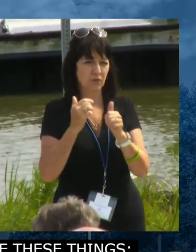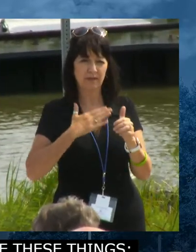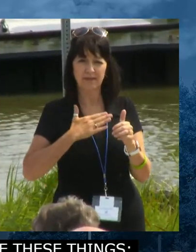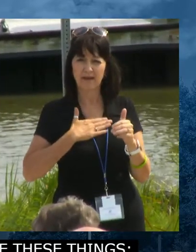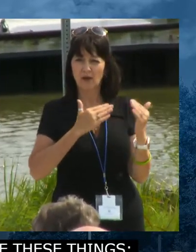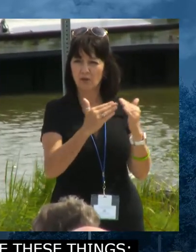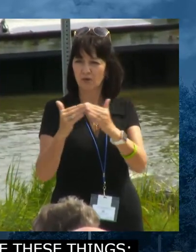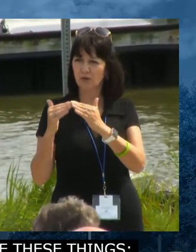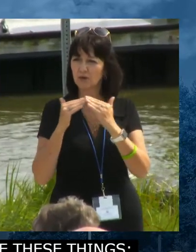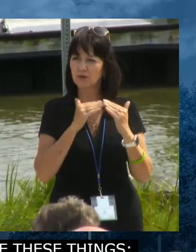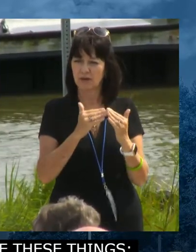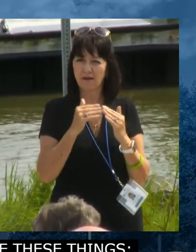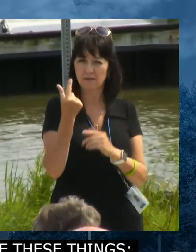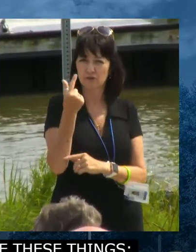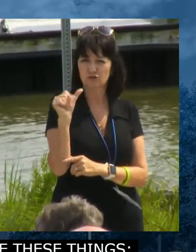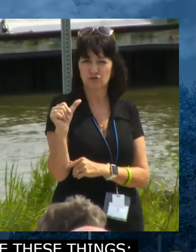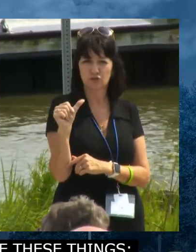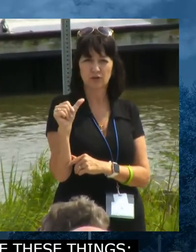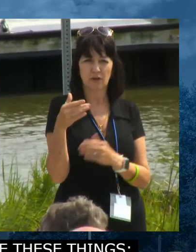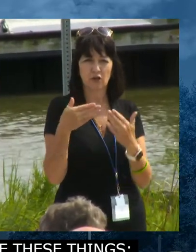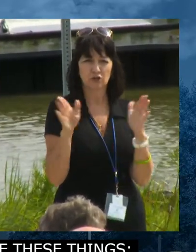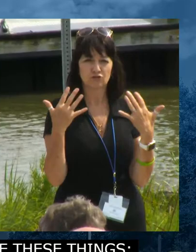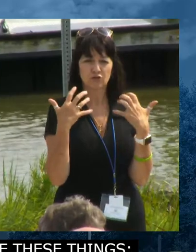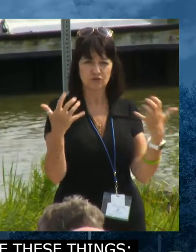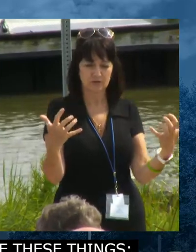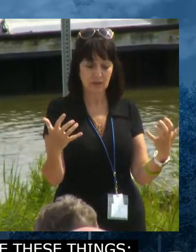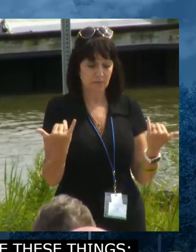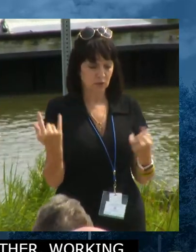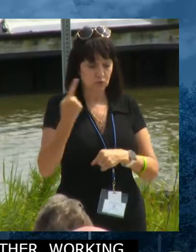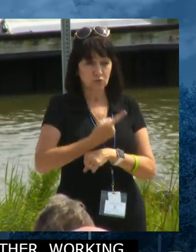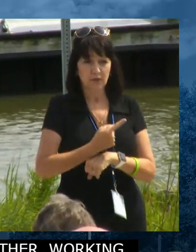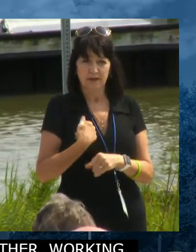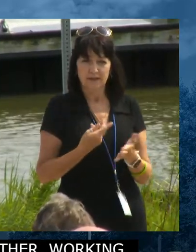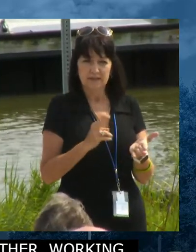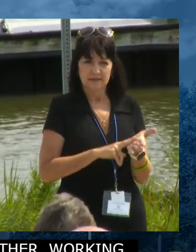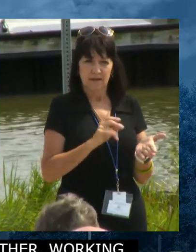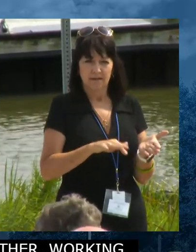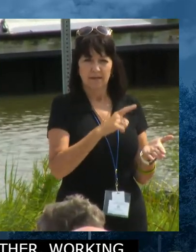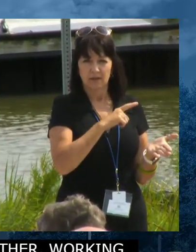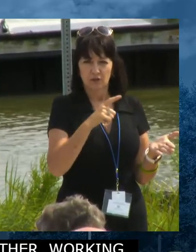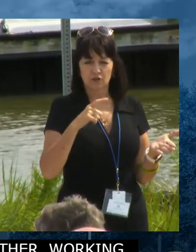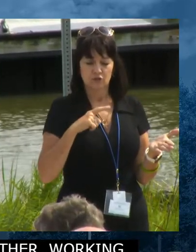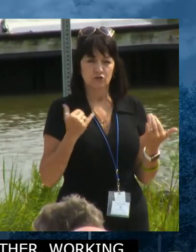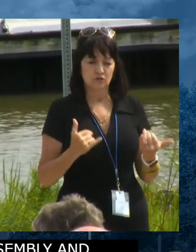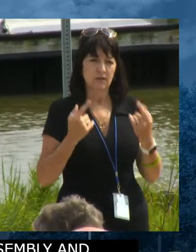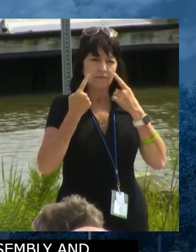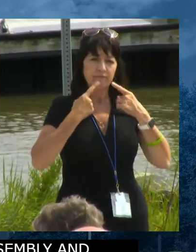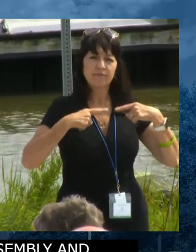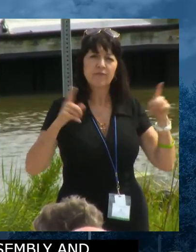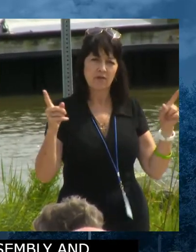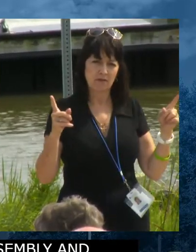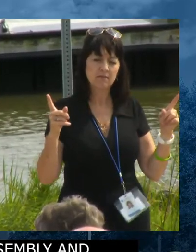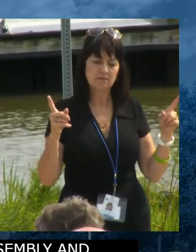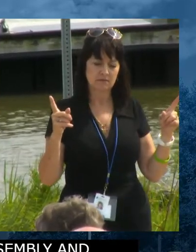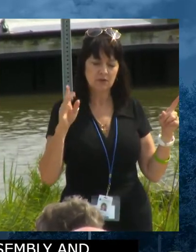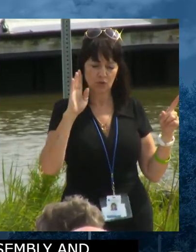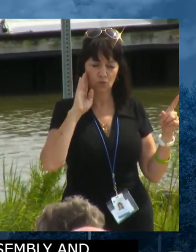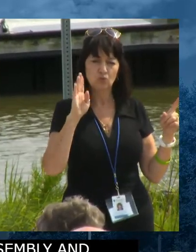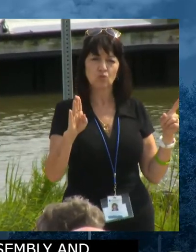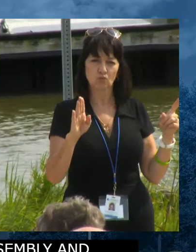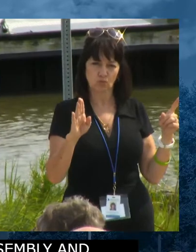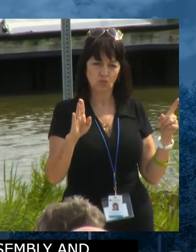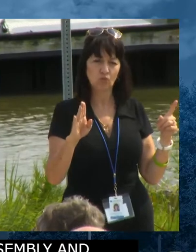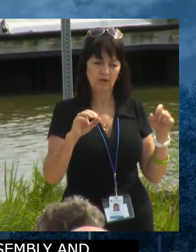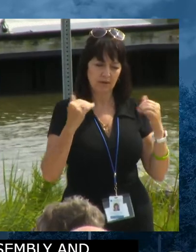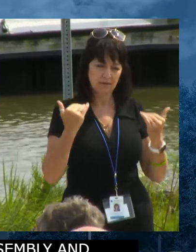to sign this piece of legislation that will be be so critical in making sure that it gets done and gets